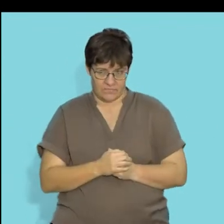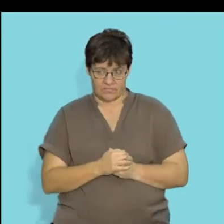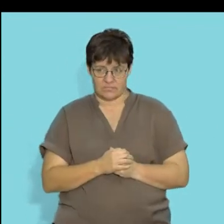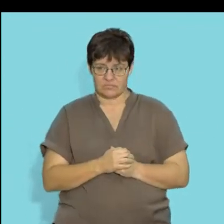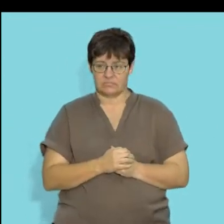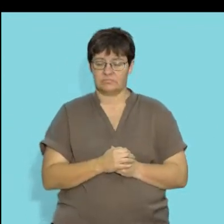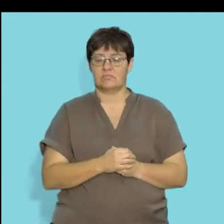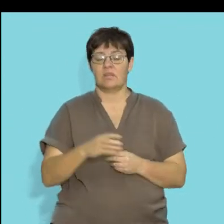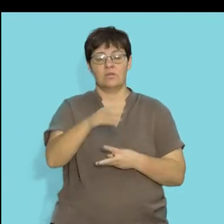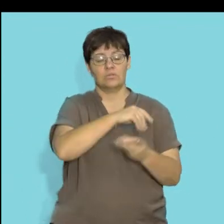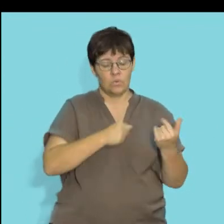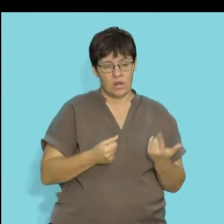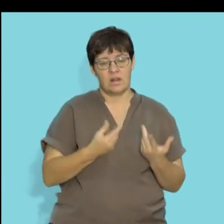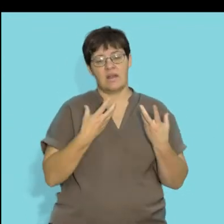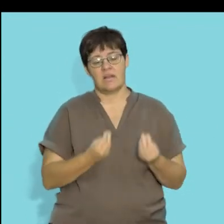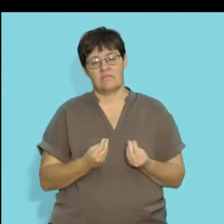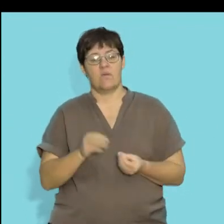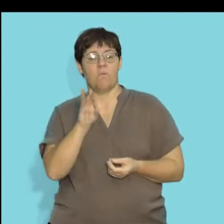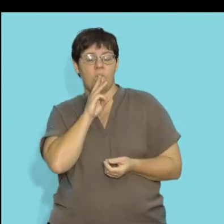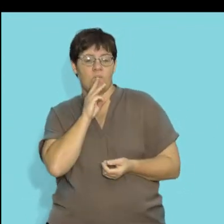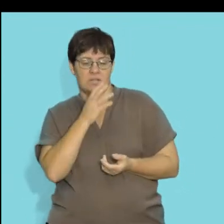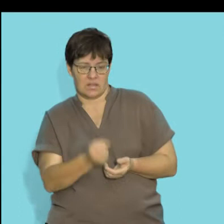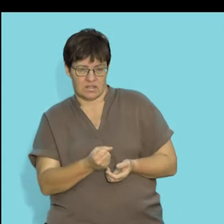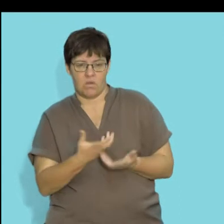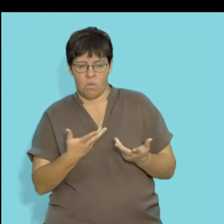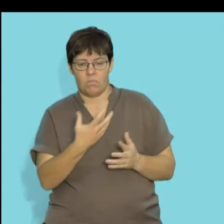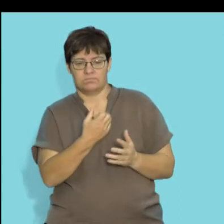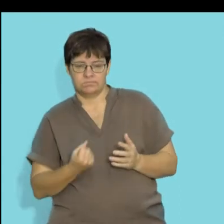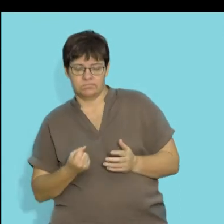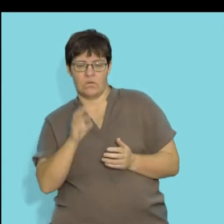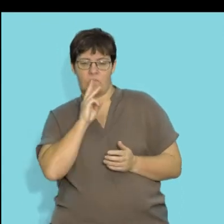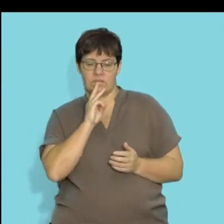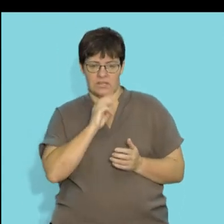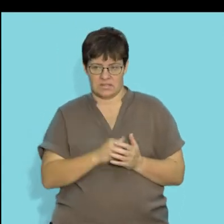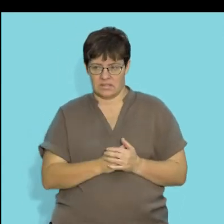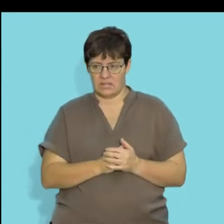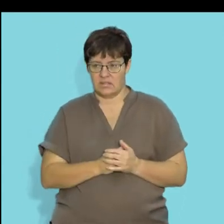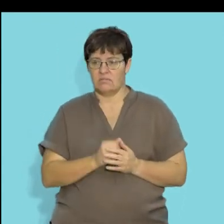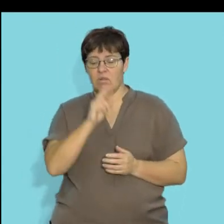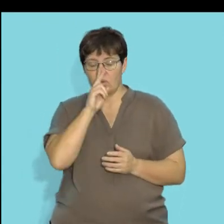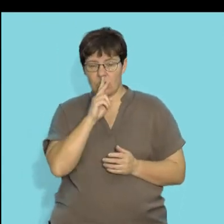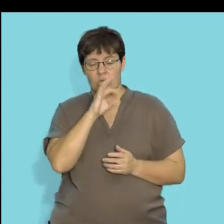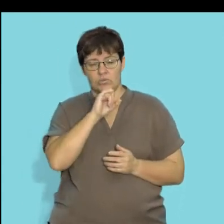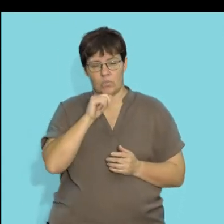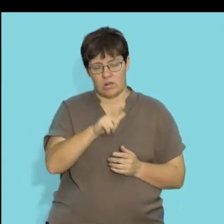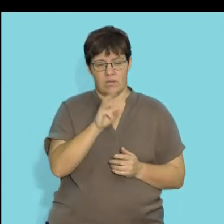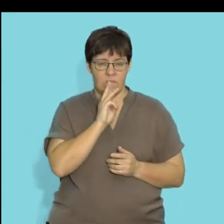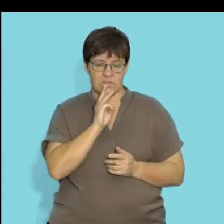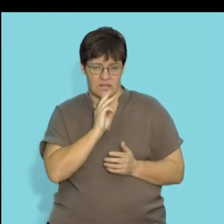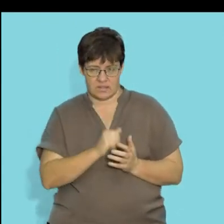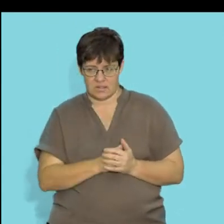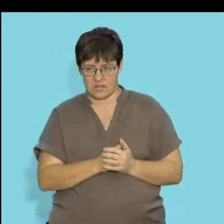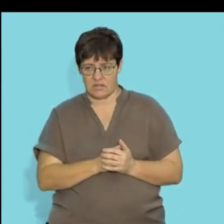We also know that soil has the ability to hold water or retain water. So we'll have to look at the soil water.